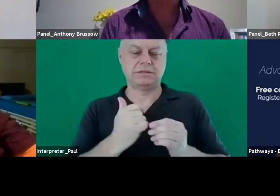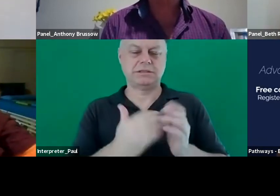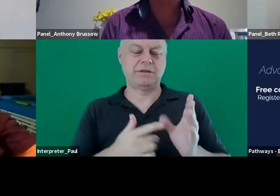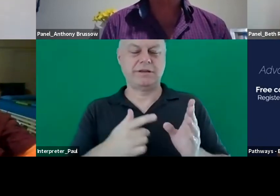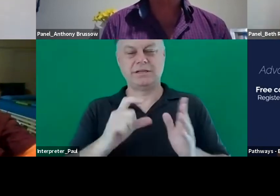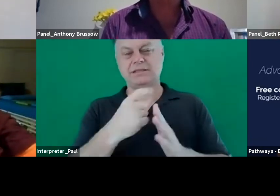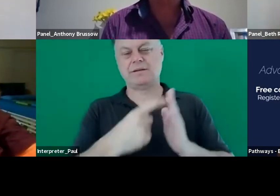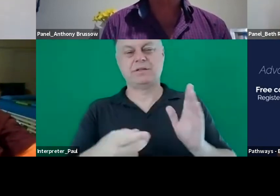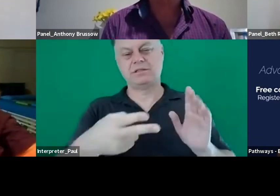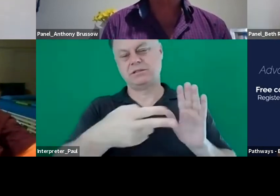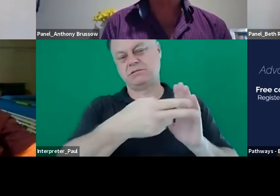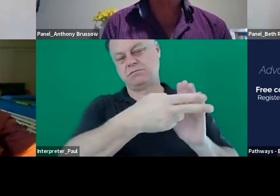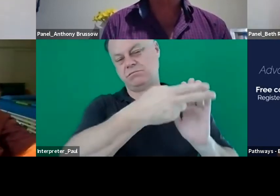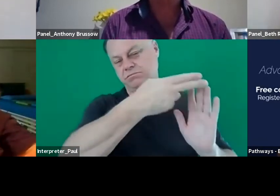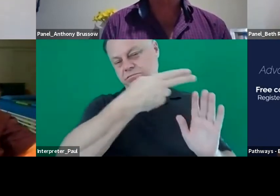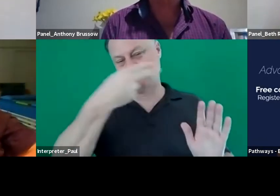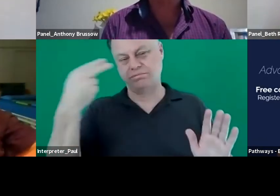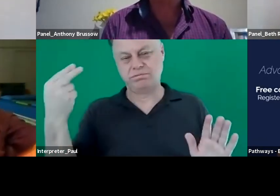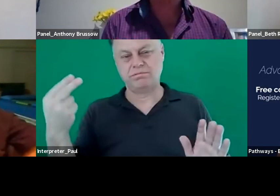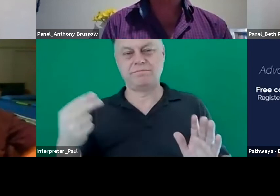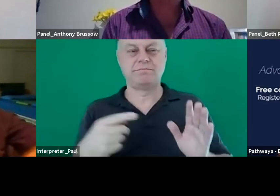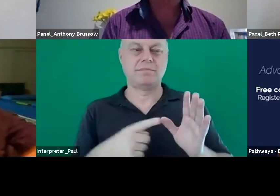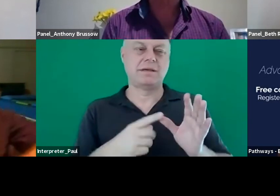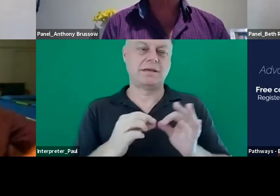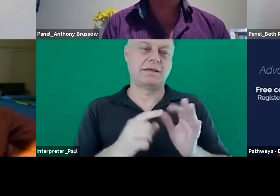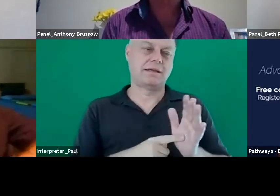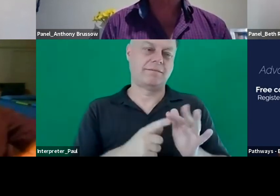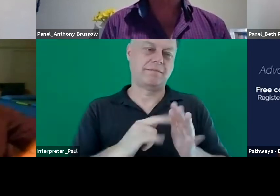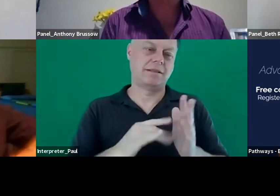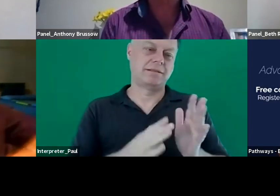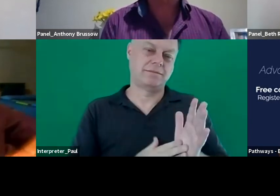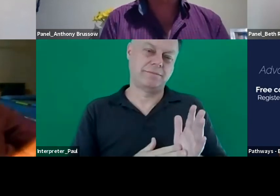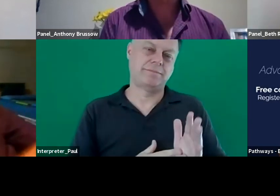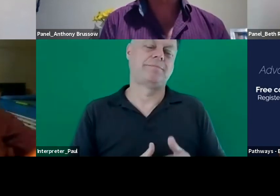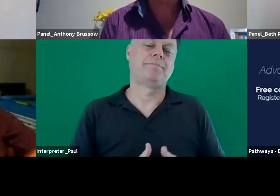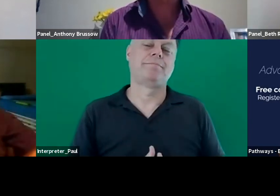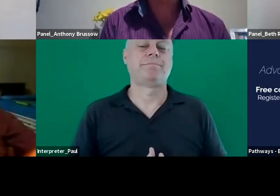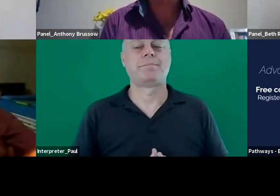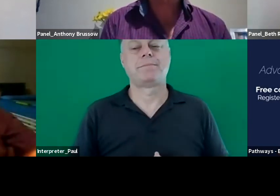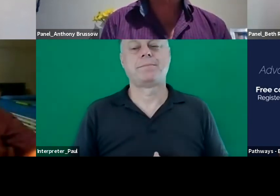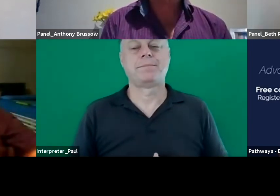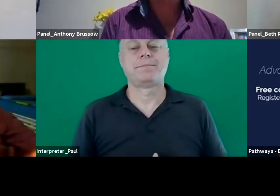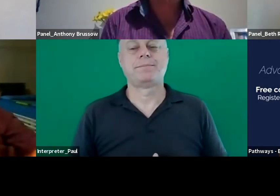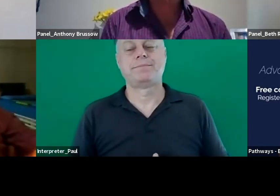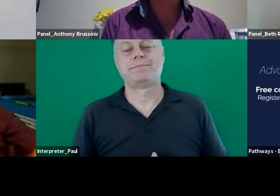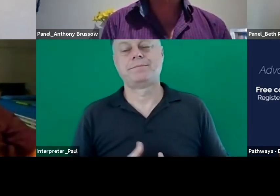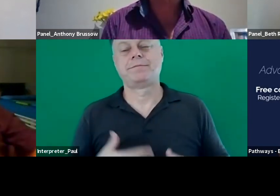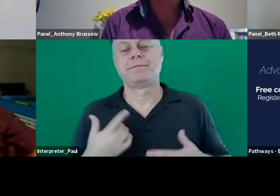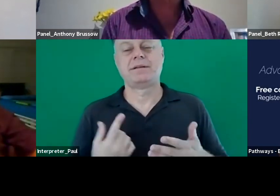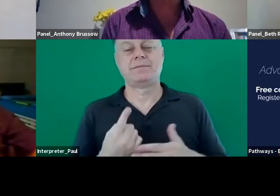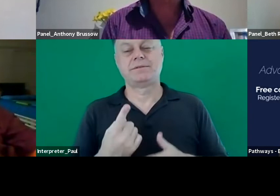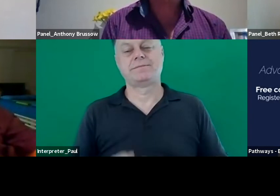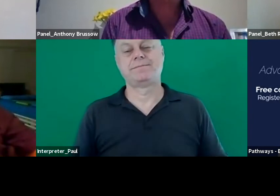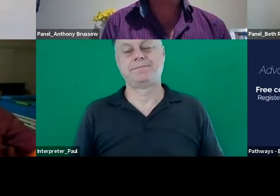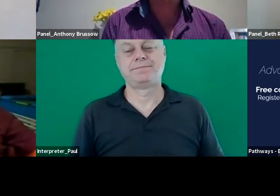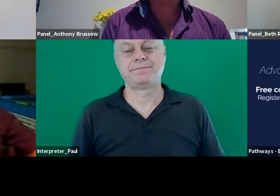with um the term disability and the ableism that they feel um can happen as a result of that